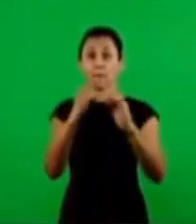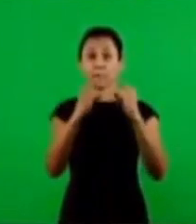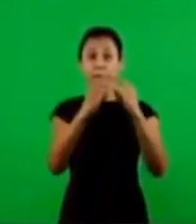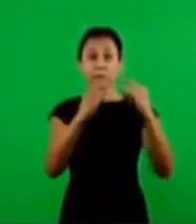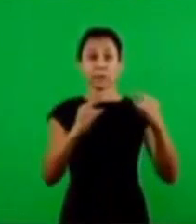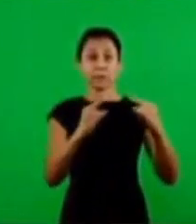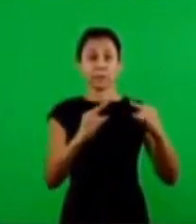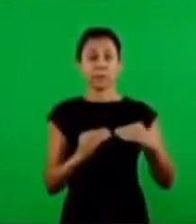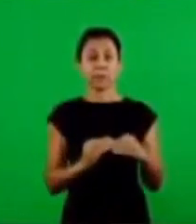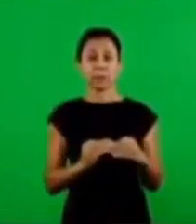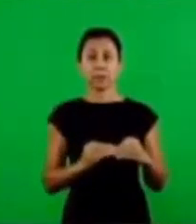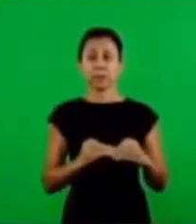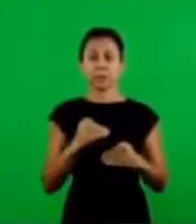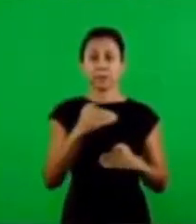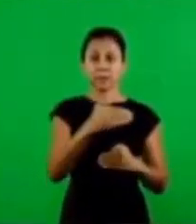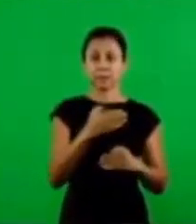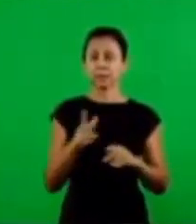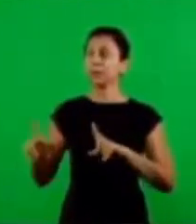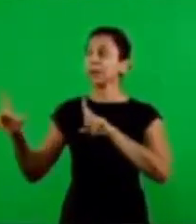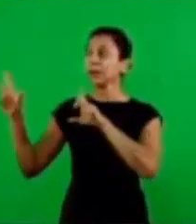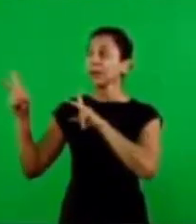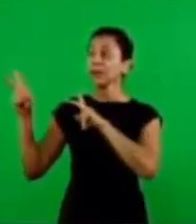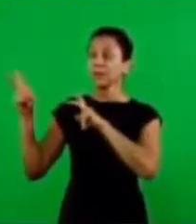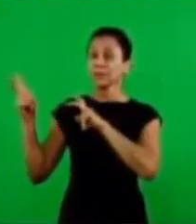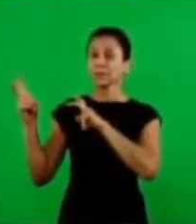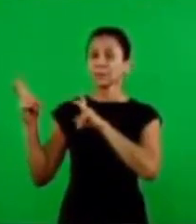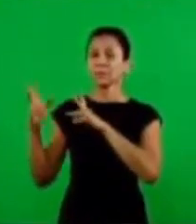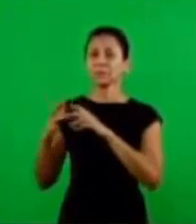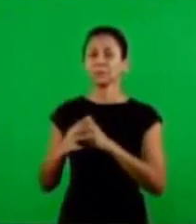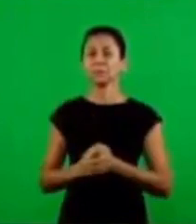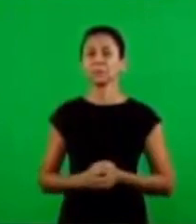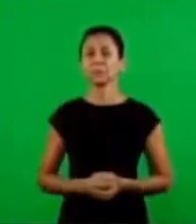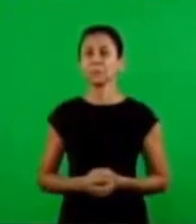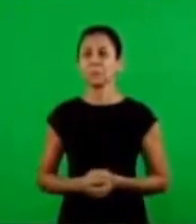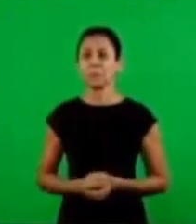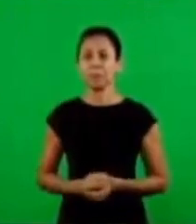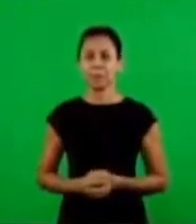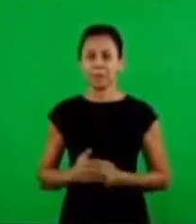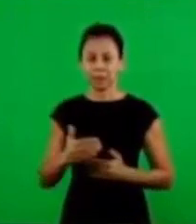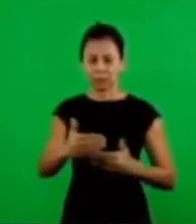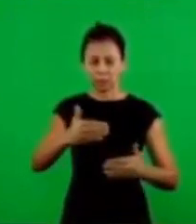the entered once in the Holy of Holies. The priest remained outside here.